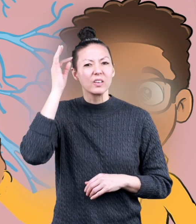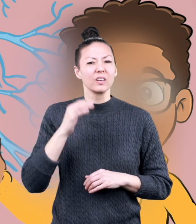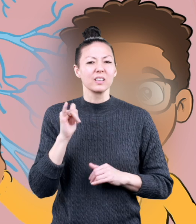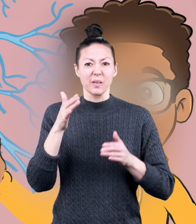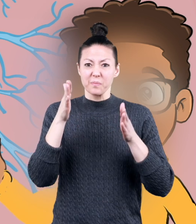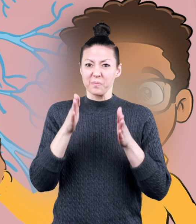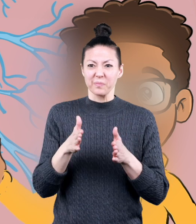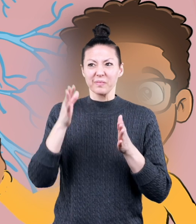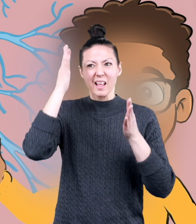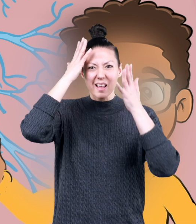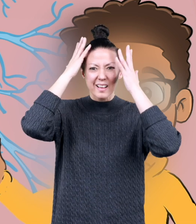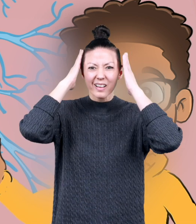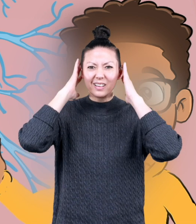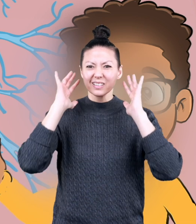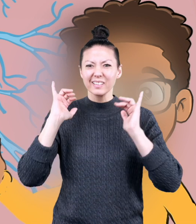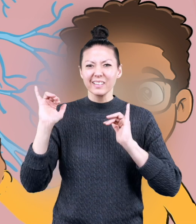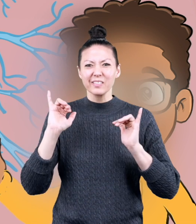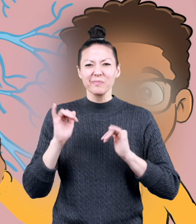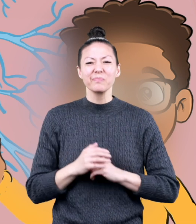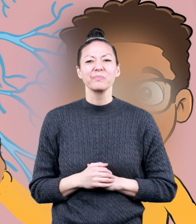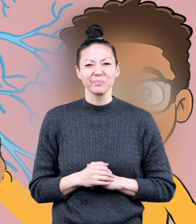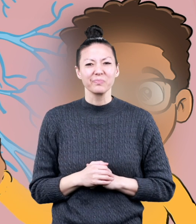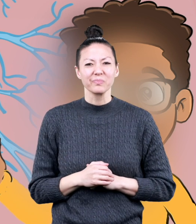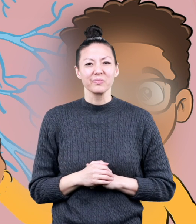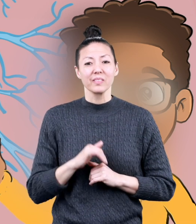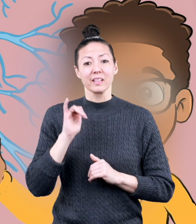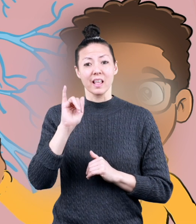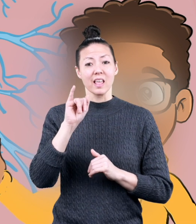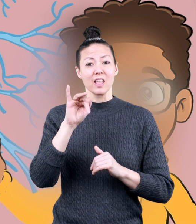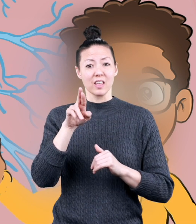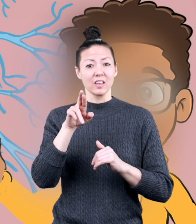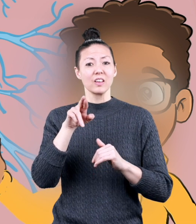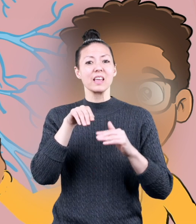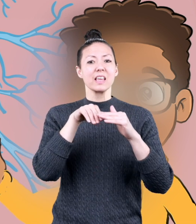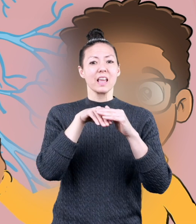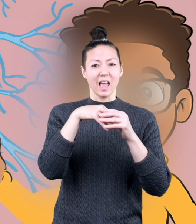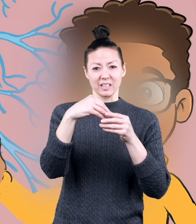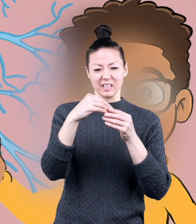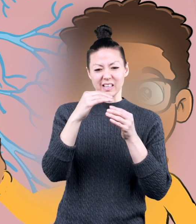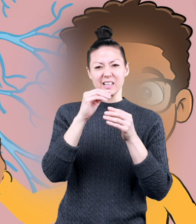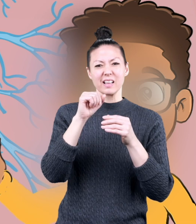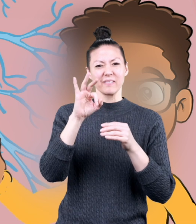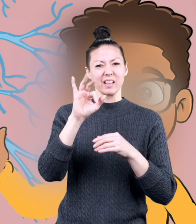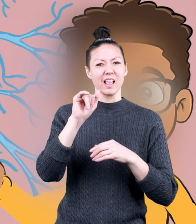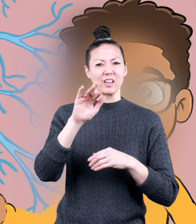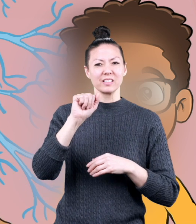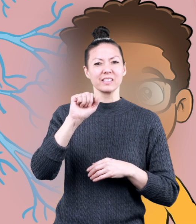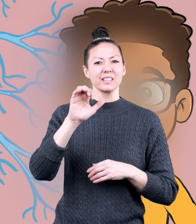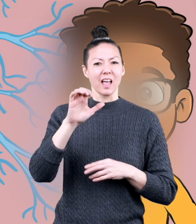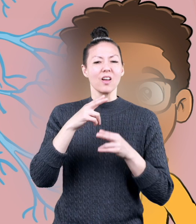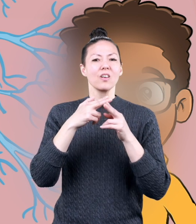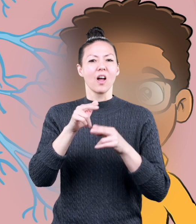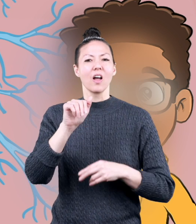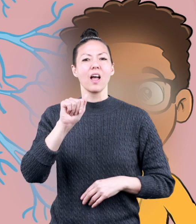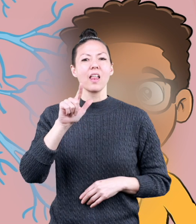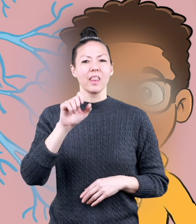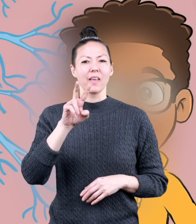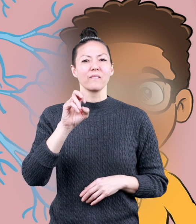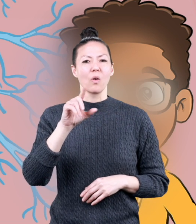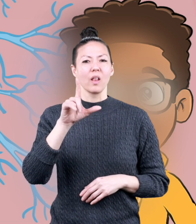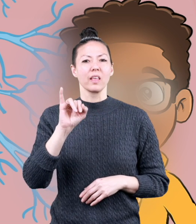as the hair on a person's head. From there, the air ends up in air sacs called